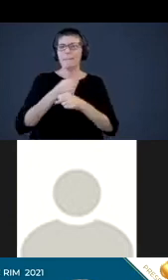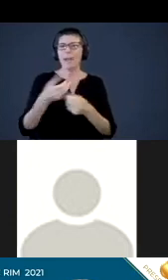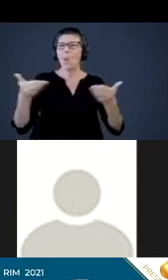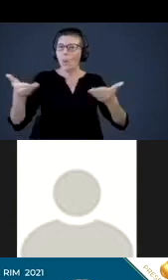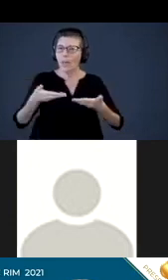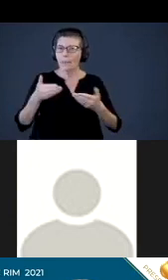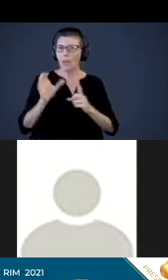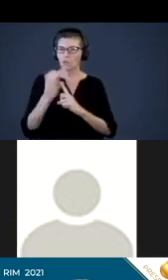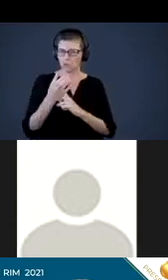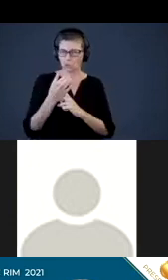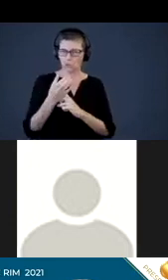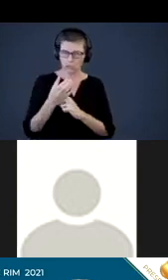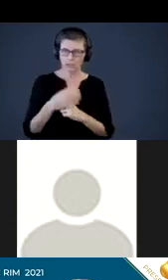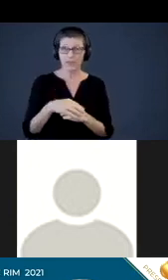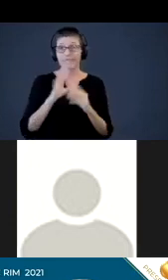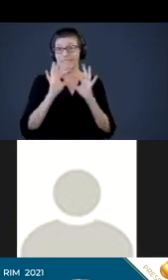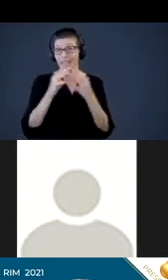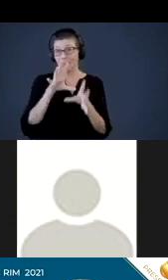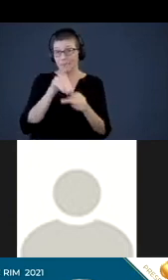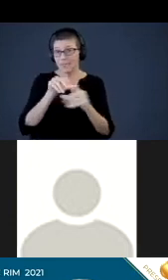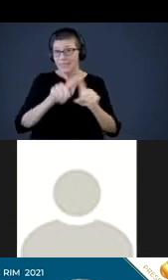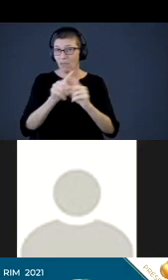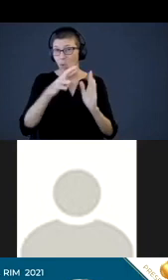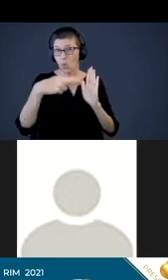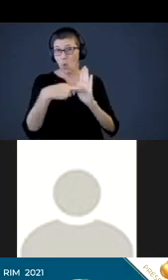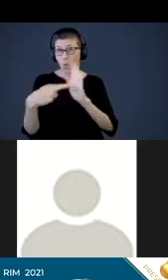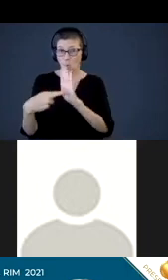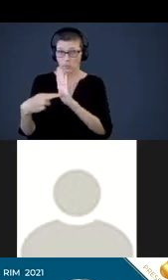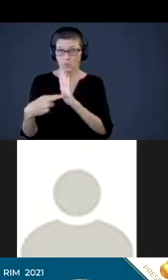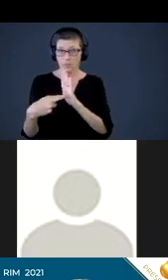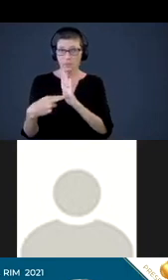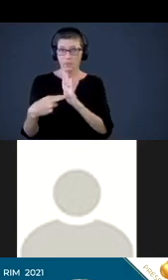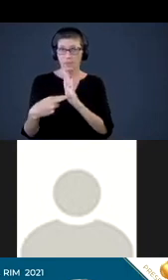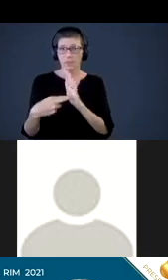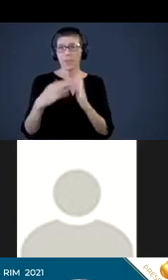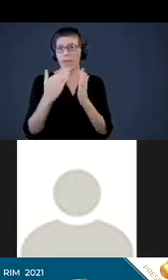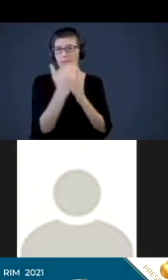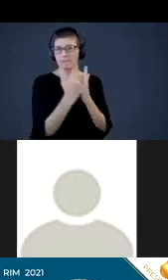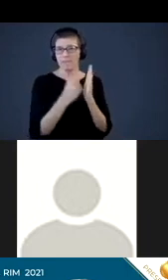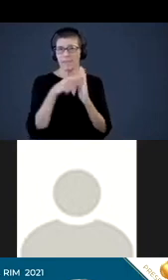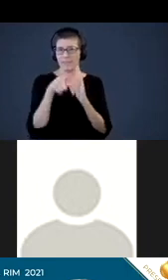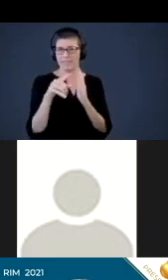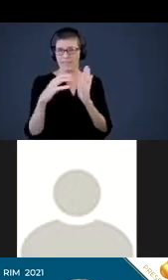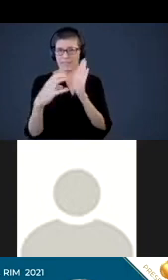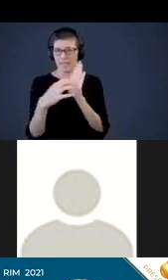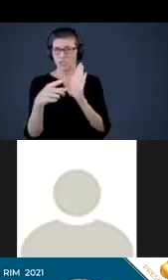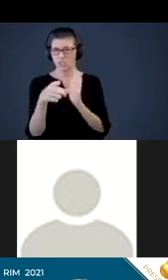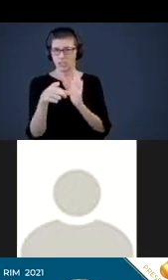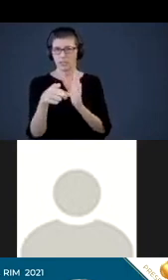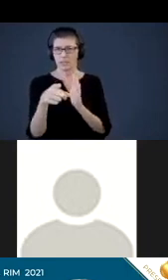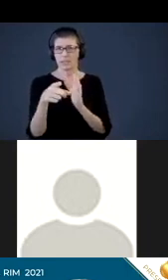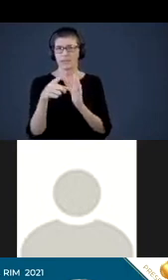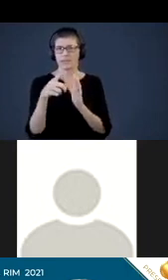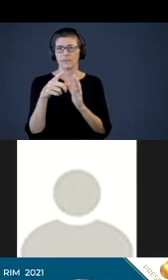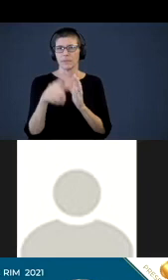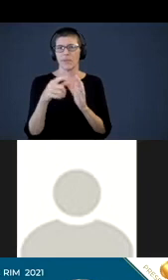Families engage in different roles. And as such, listed in this particular section of the framework